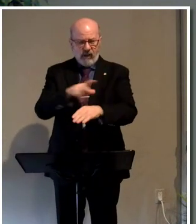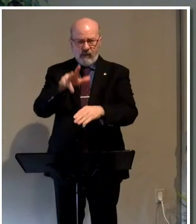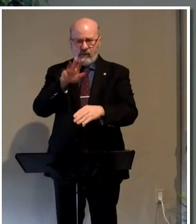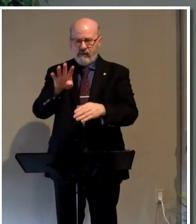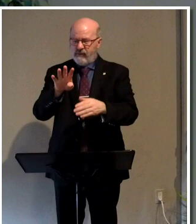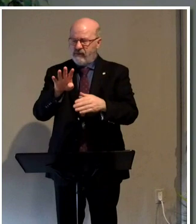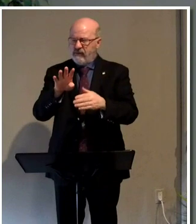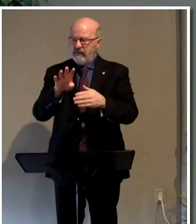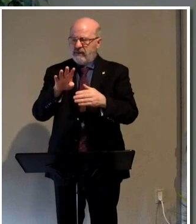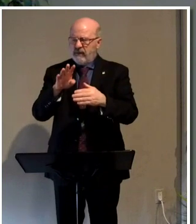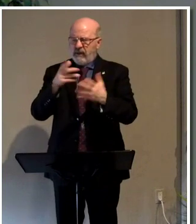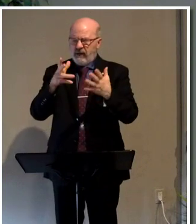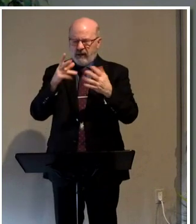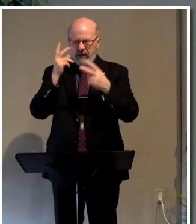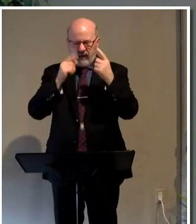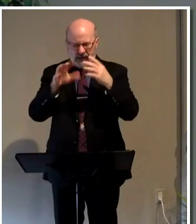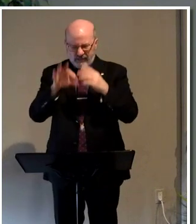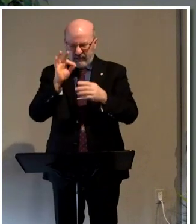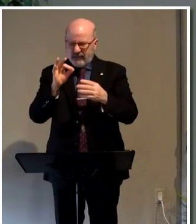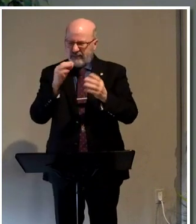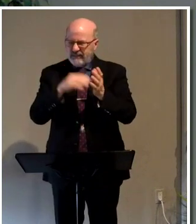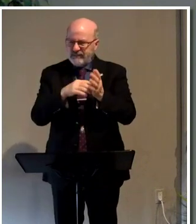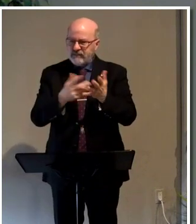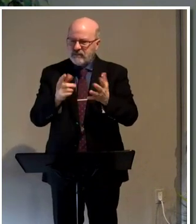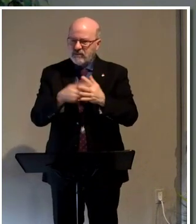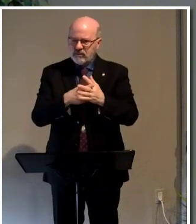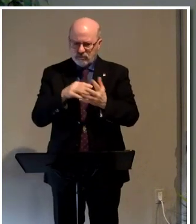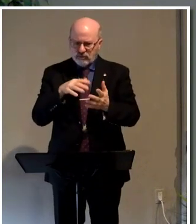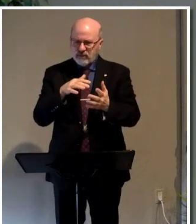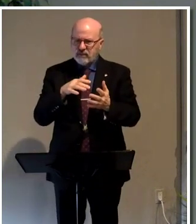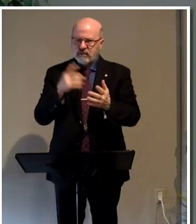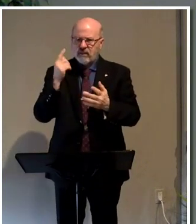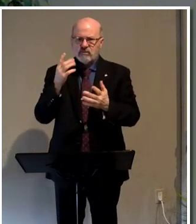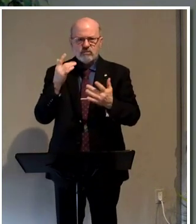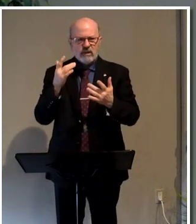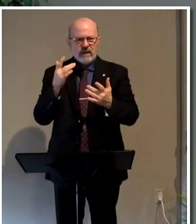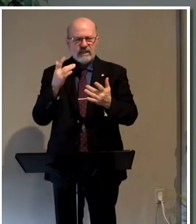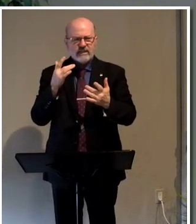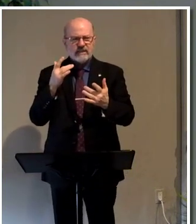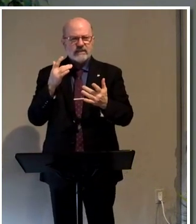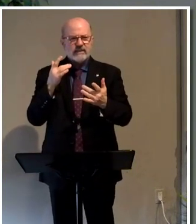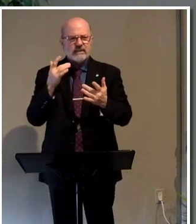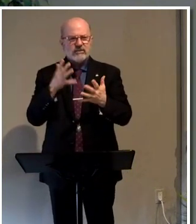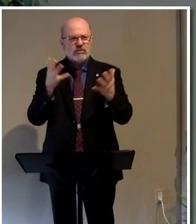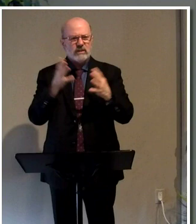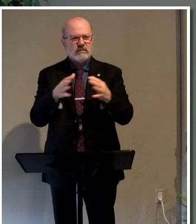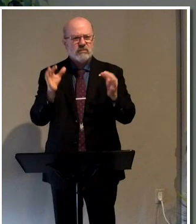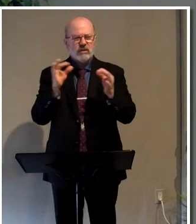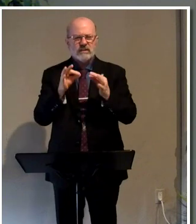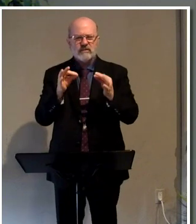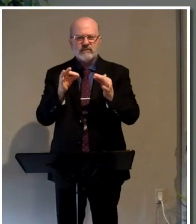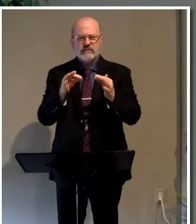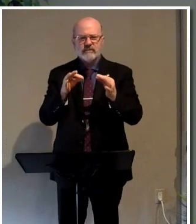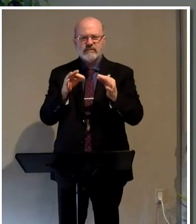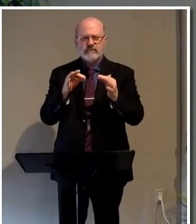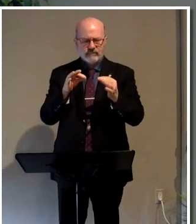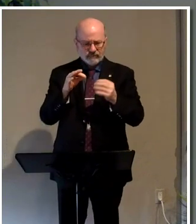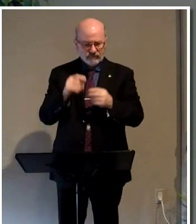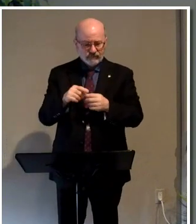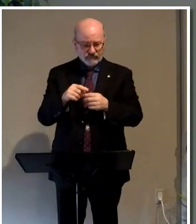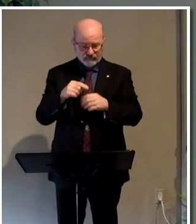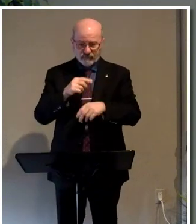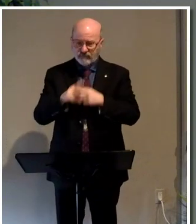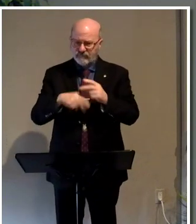here. And as I found this reference and I began to study it, I thought, why is this so significant? And this is the type